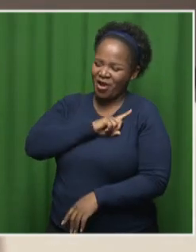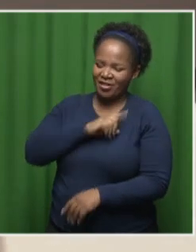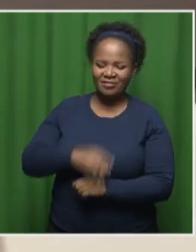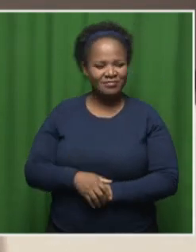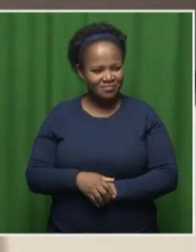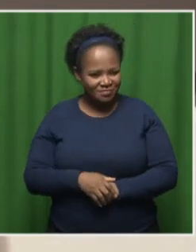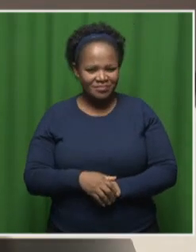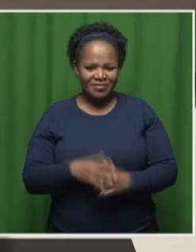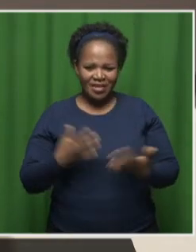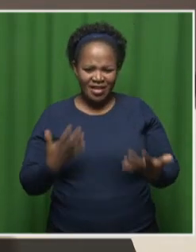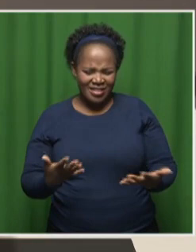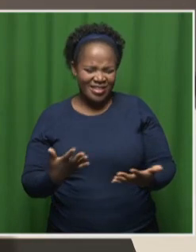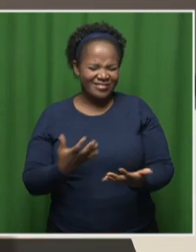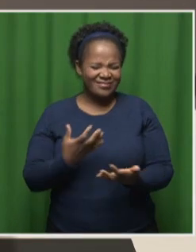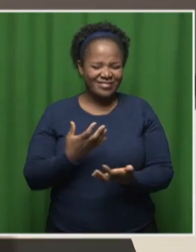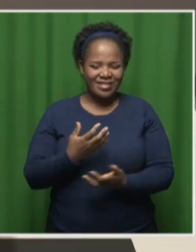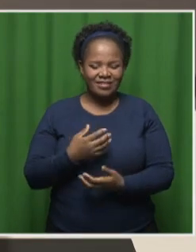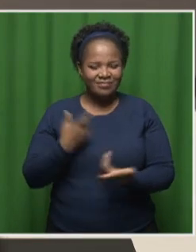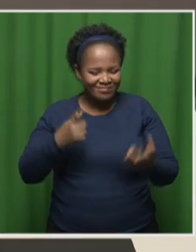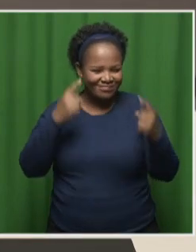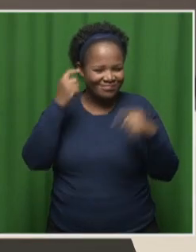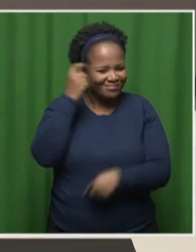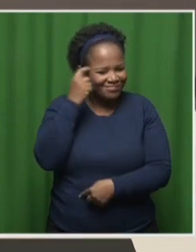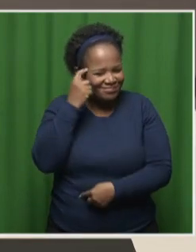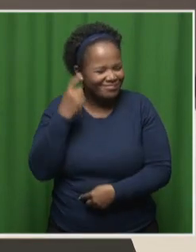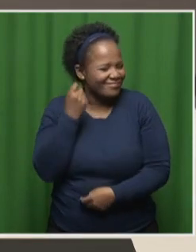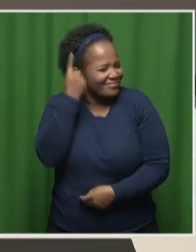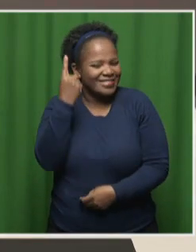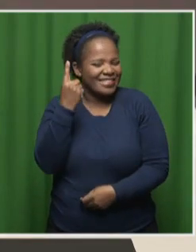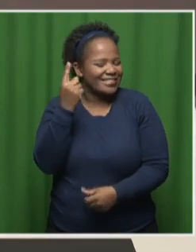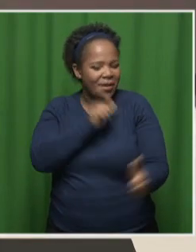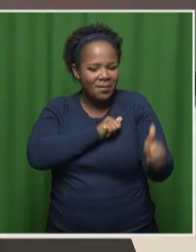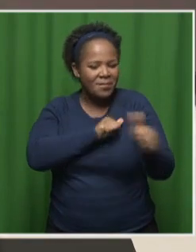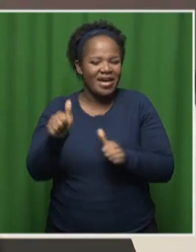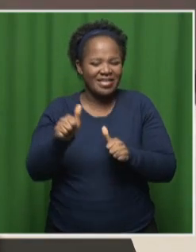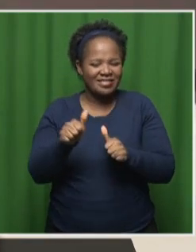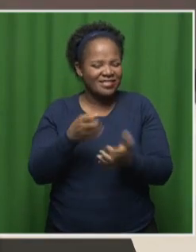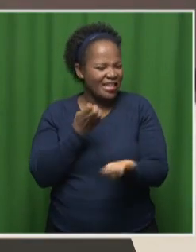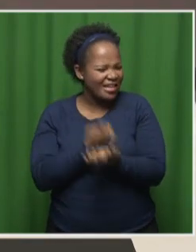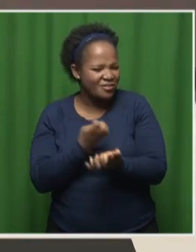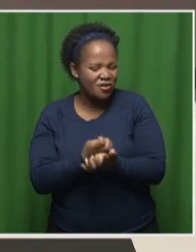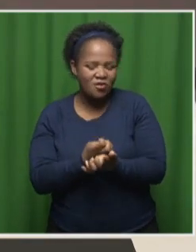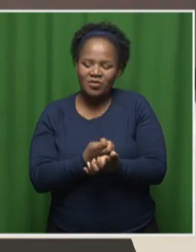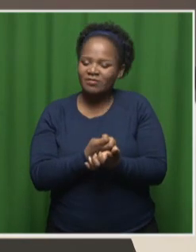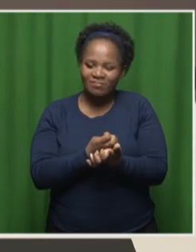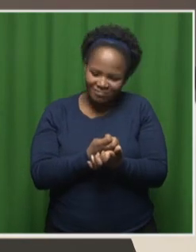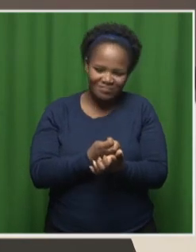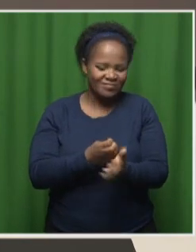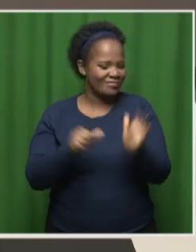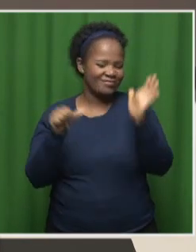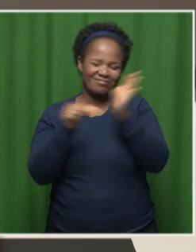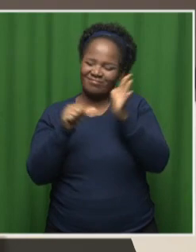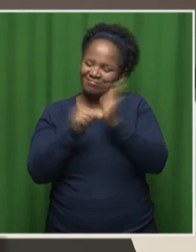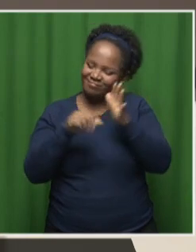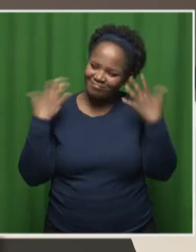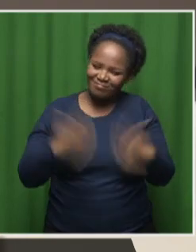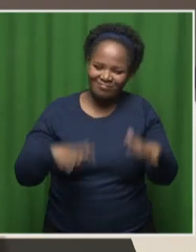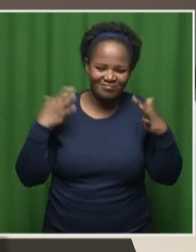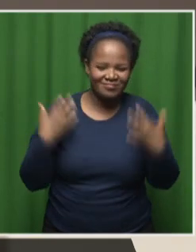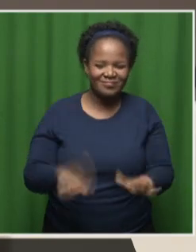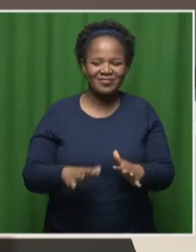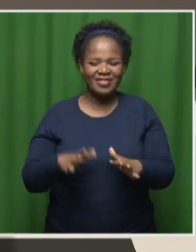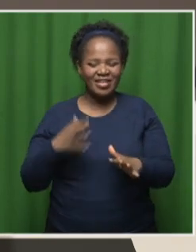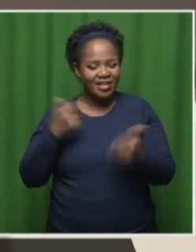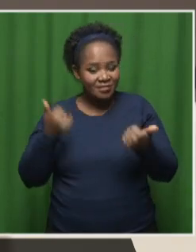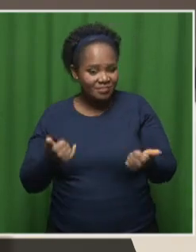sense. And the economy is a very important sector. And safeguarding it is very important. So, learning